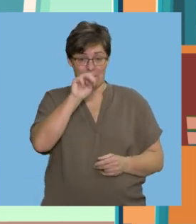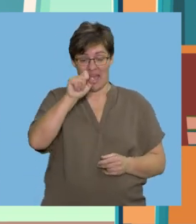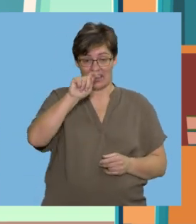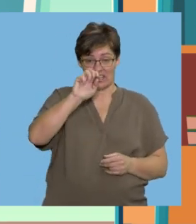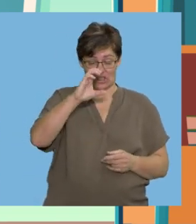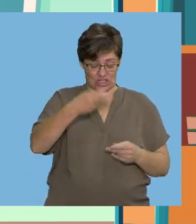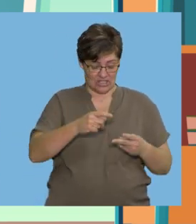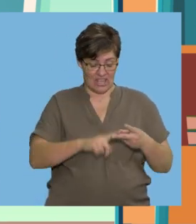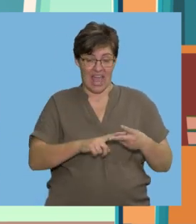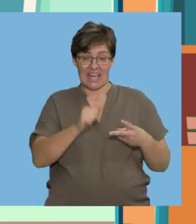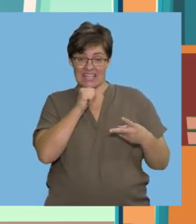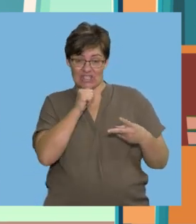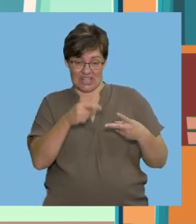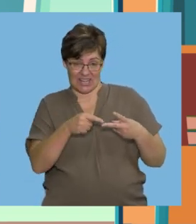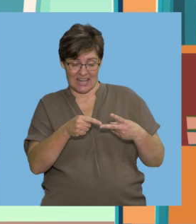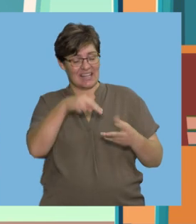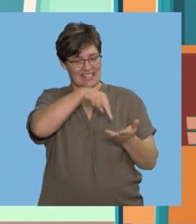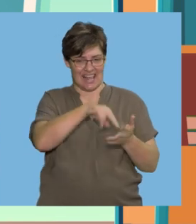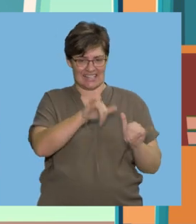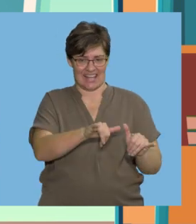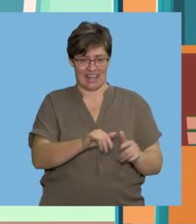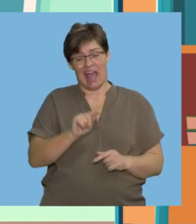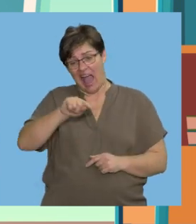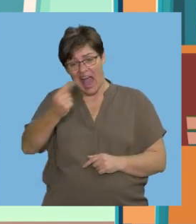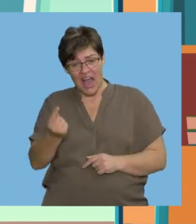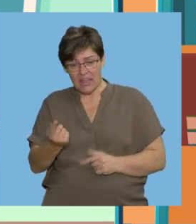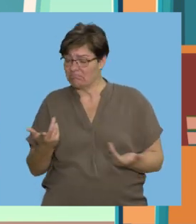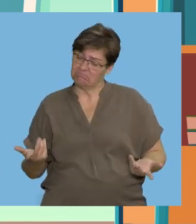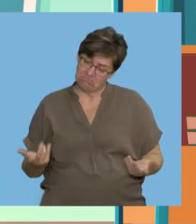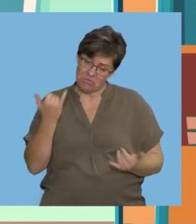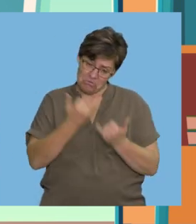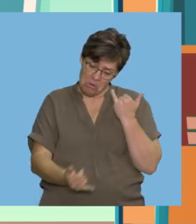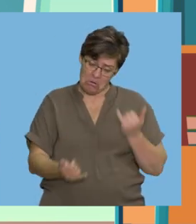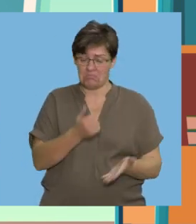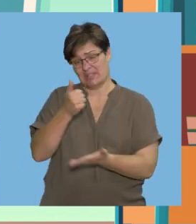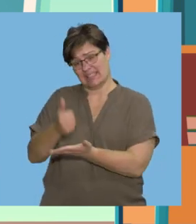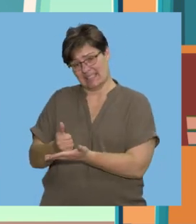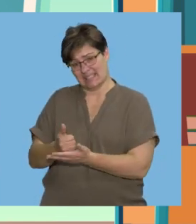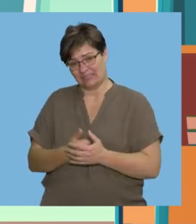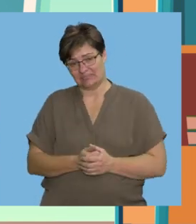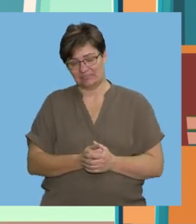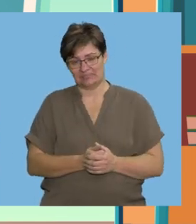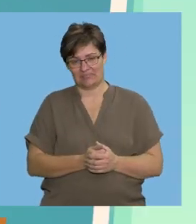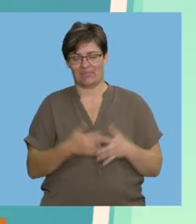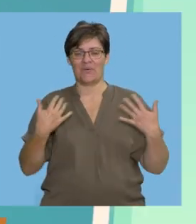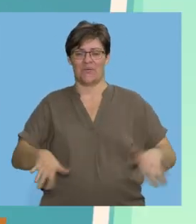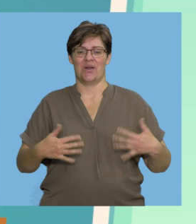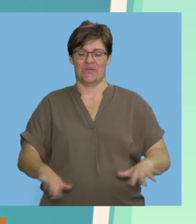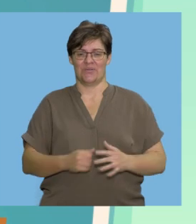children who heard match And kitchen Remained standing The other children must sit down